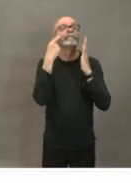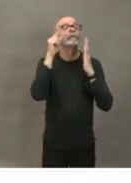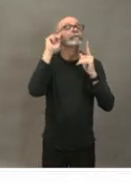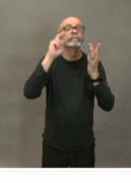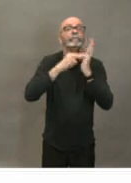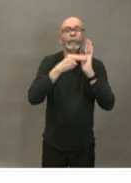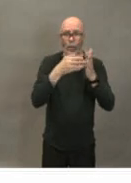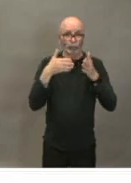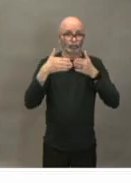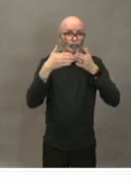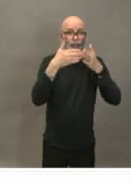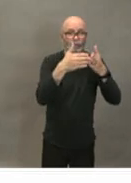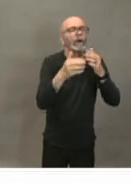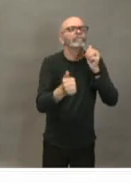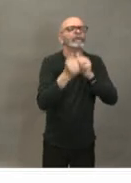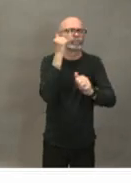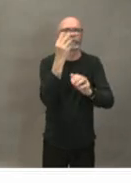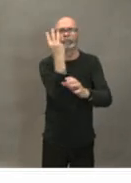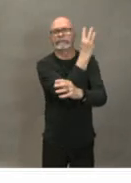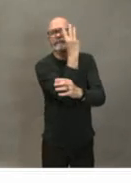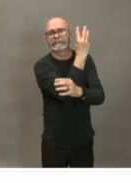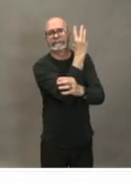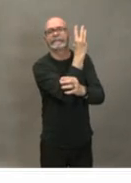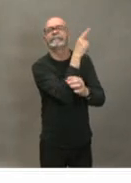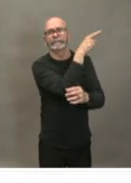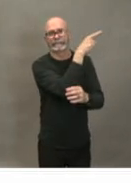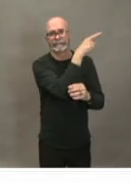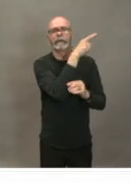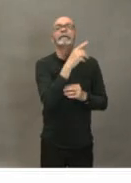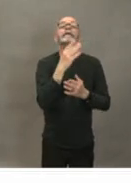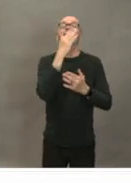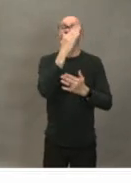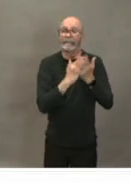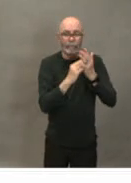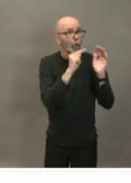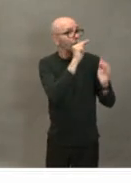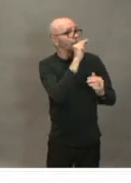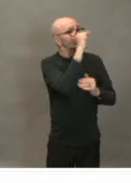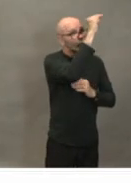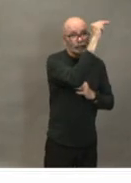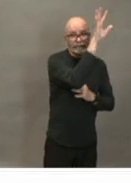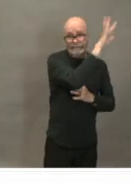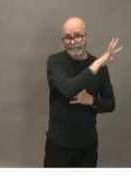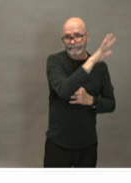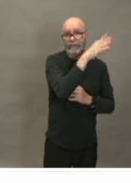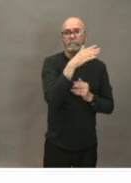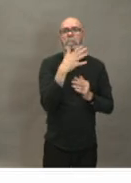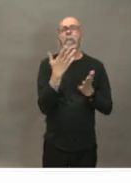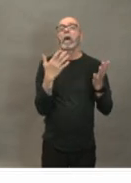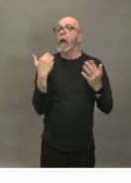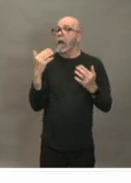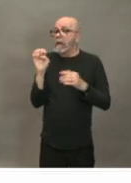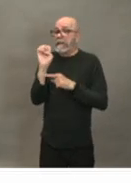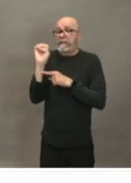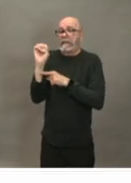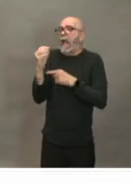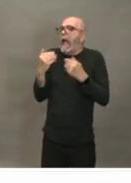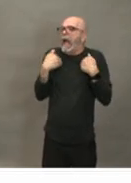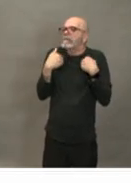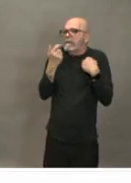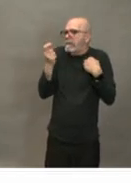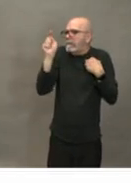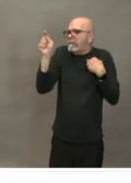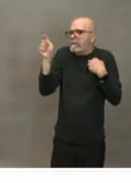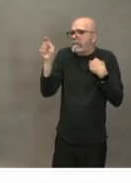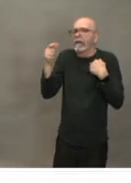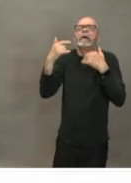even cruise ships up in the north and there's and on the east coast uh they need to take the lead on that and they have clearly stepped in and be starting to taking the